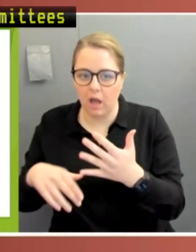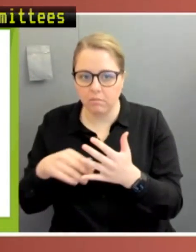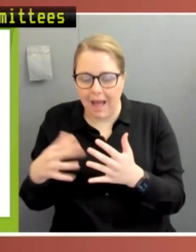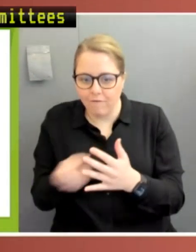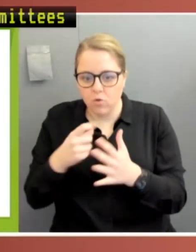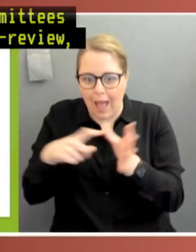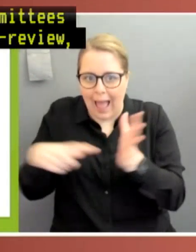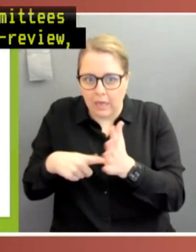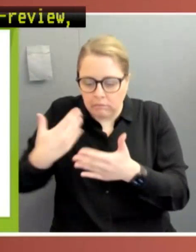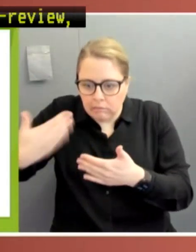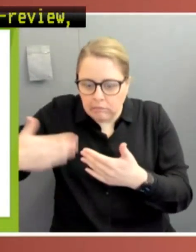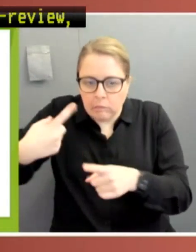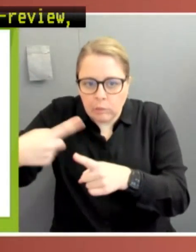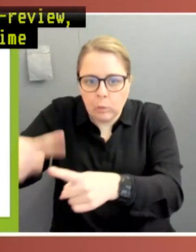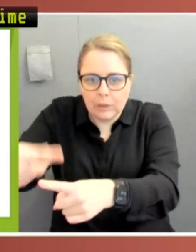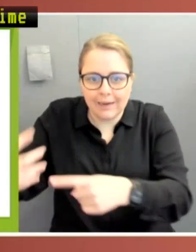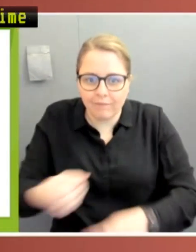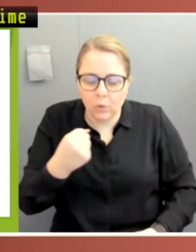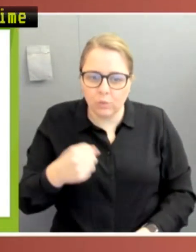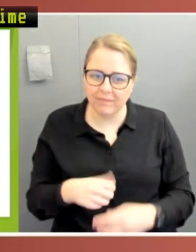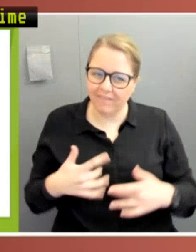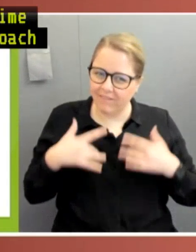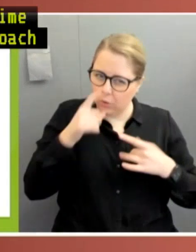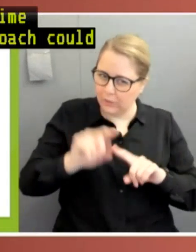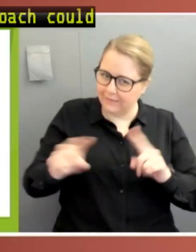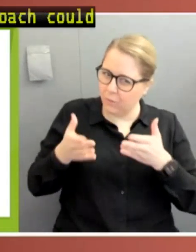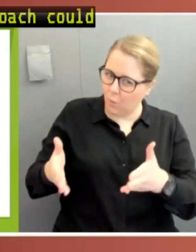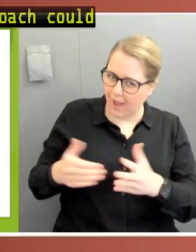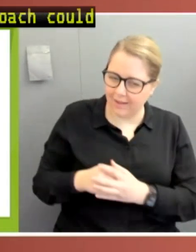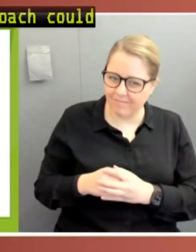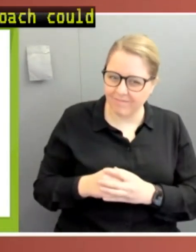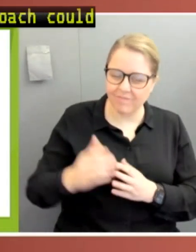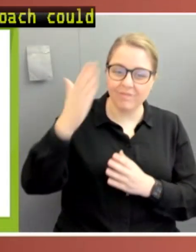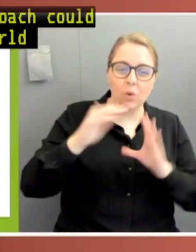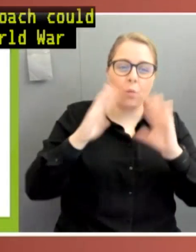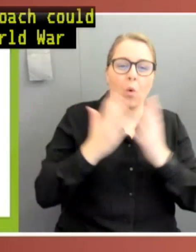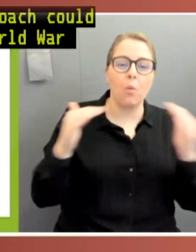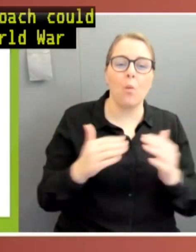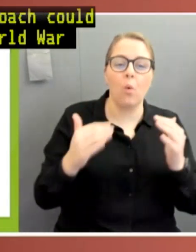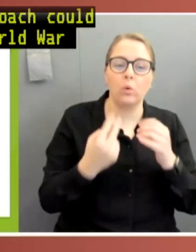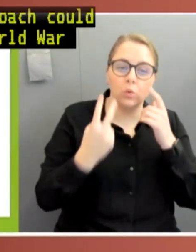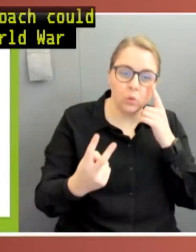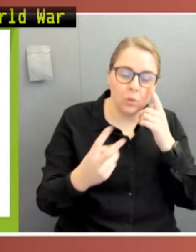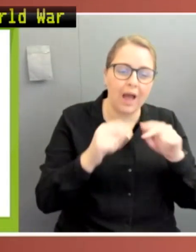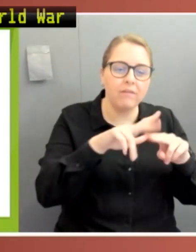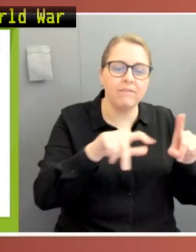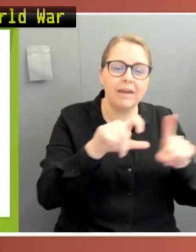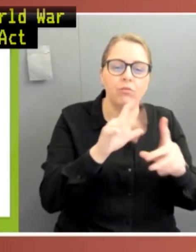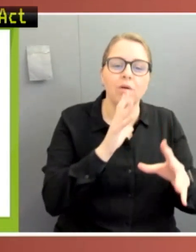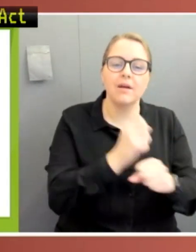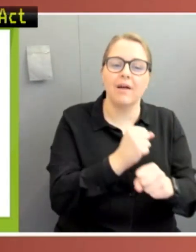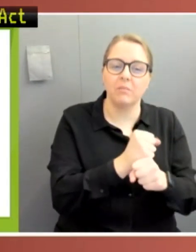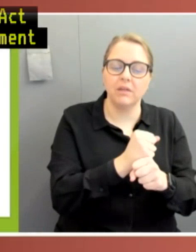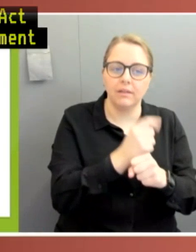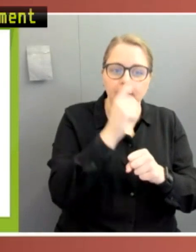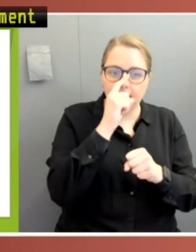A different approach could have been taken. During World War II, the National Security Act granted the federal government sweeping powers to secure public safety and the defence of the